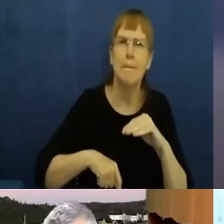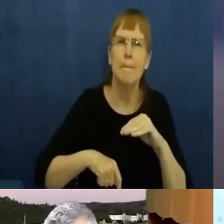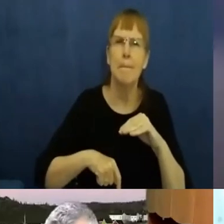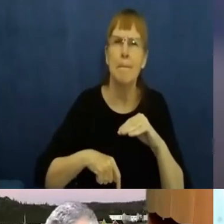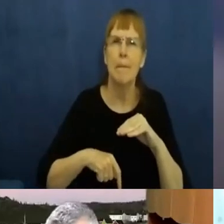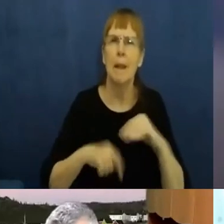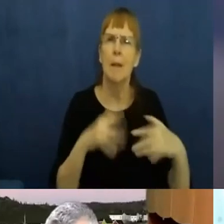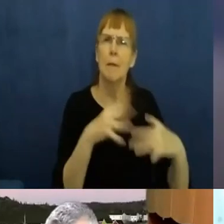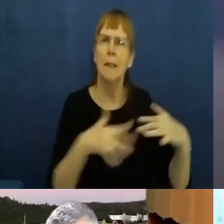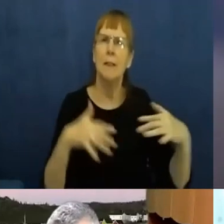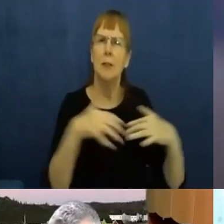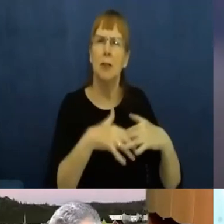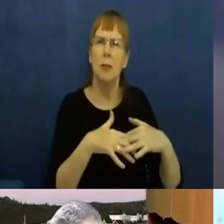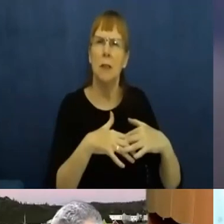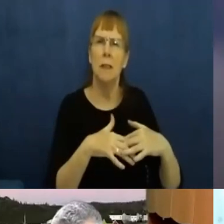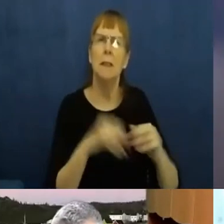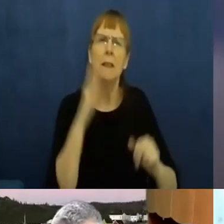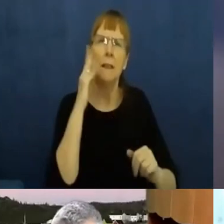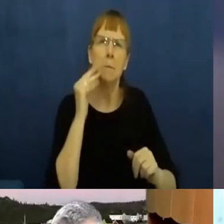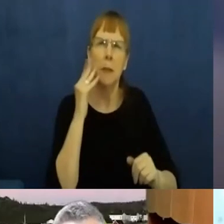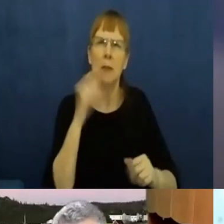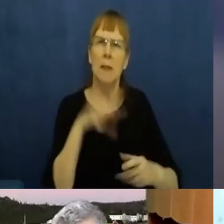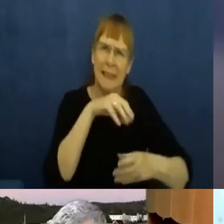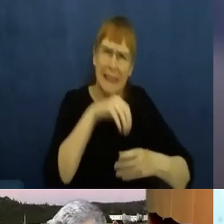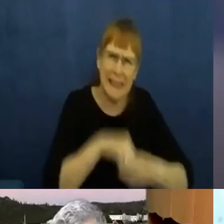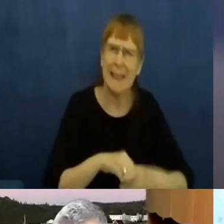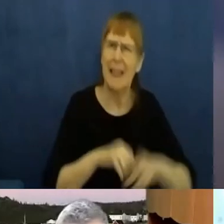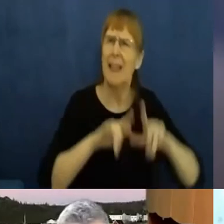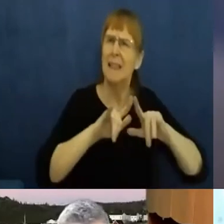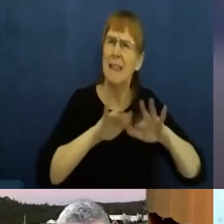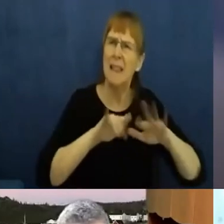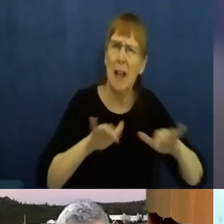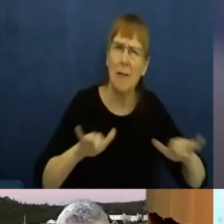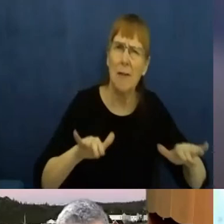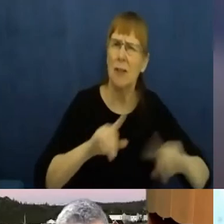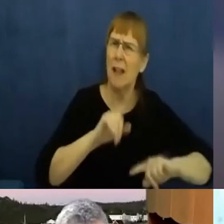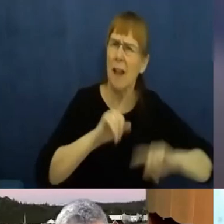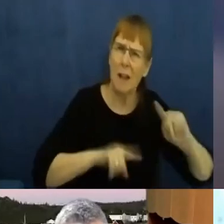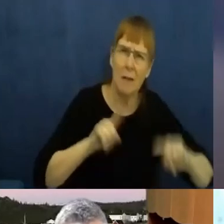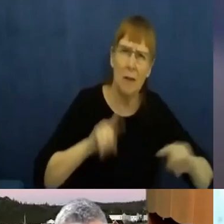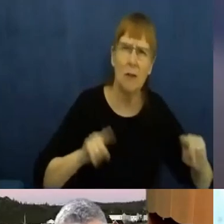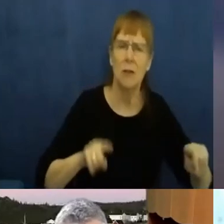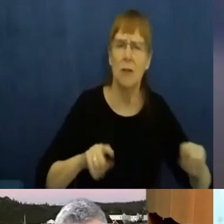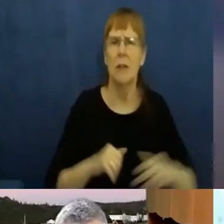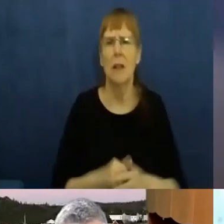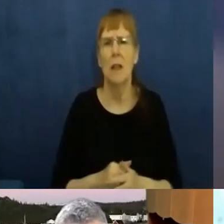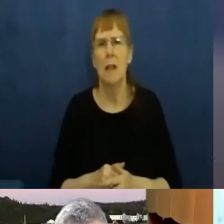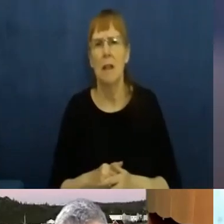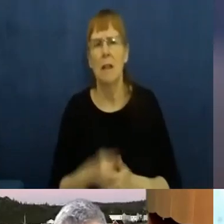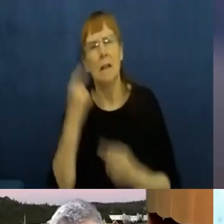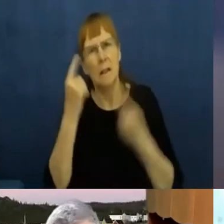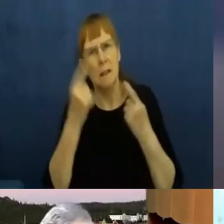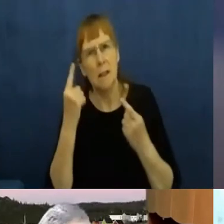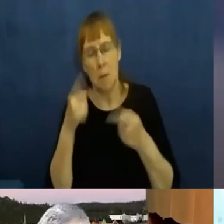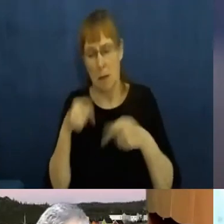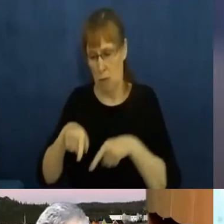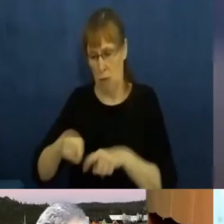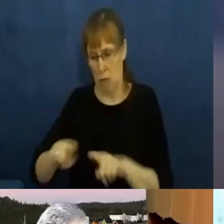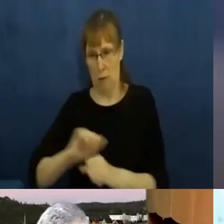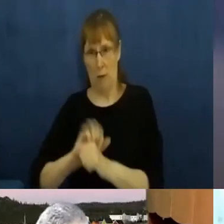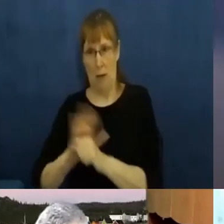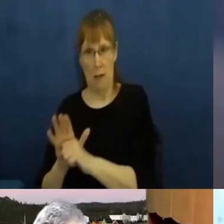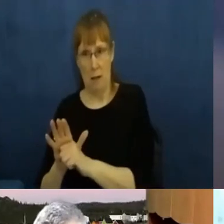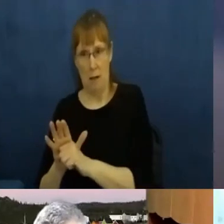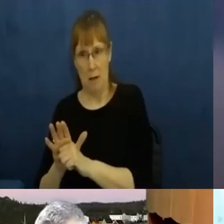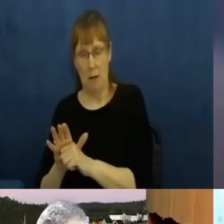indigenous experiences. Uh, about, about self-determination during this pandemic and about